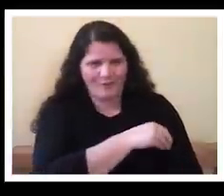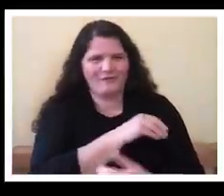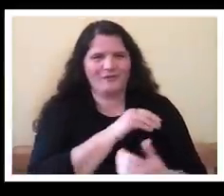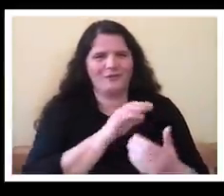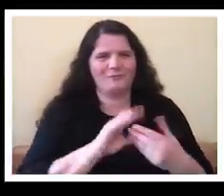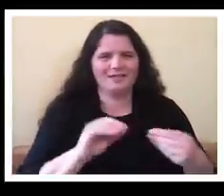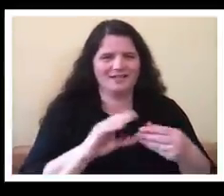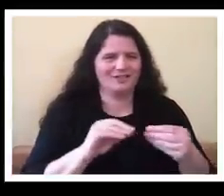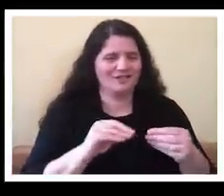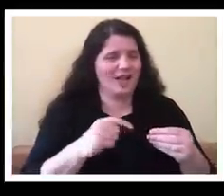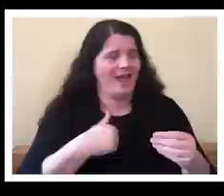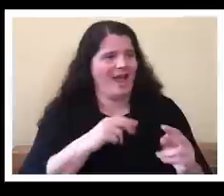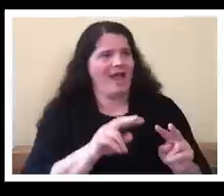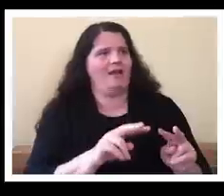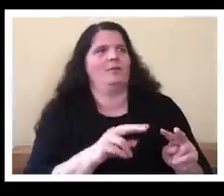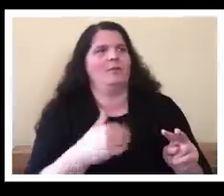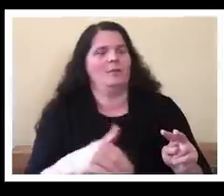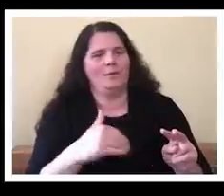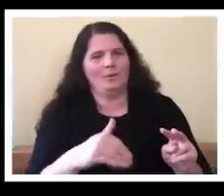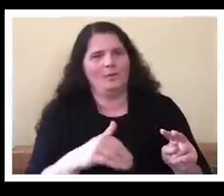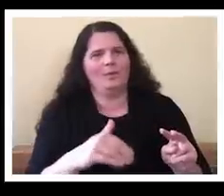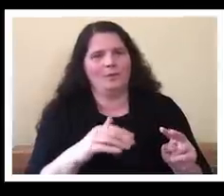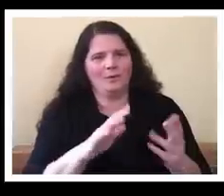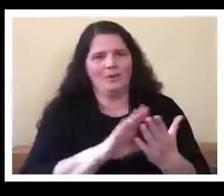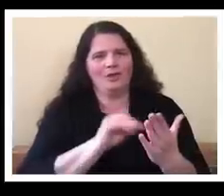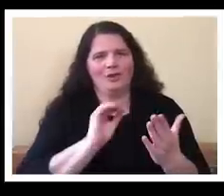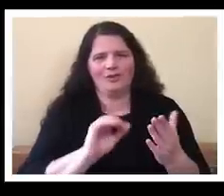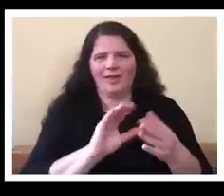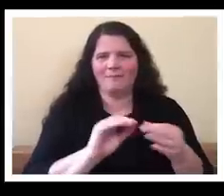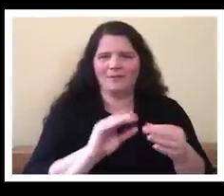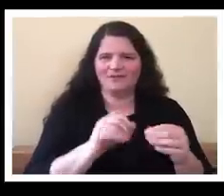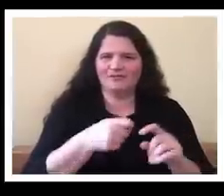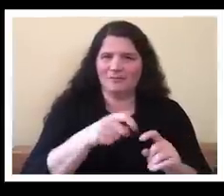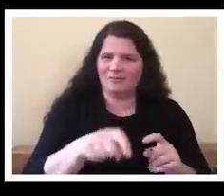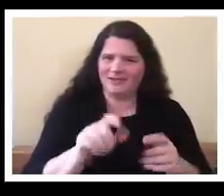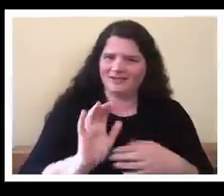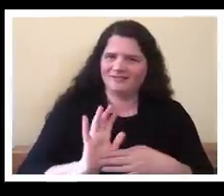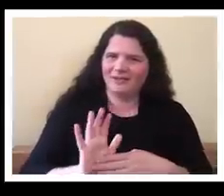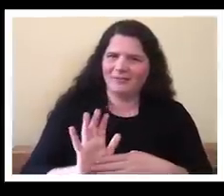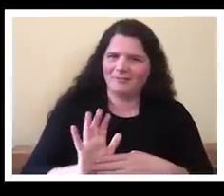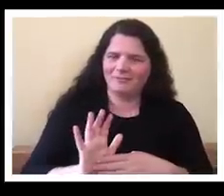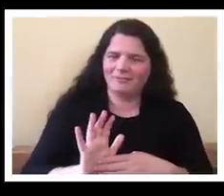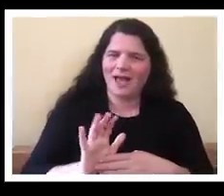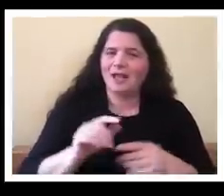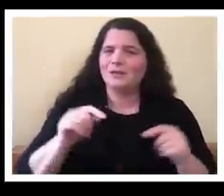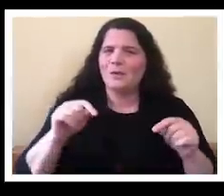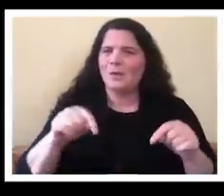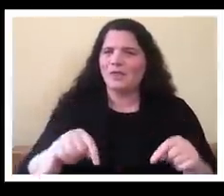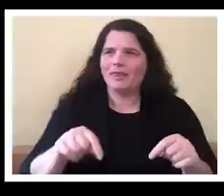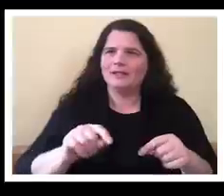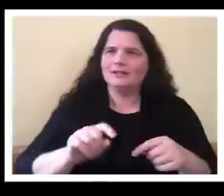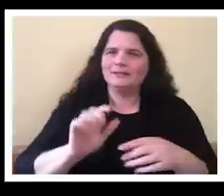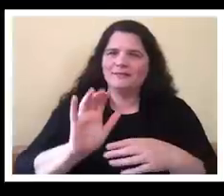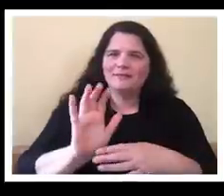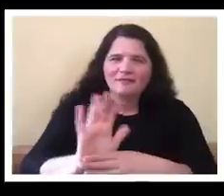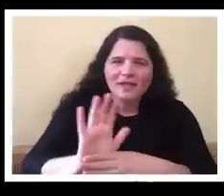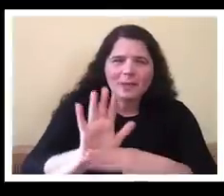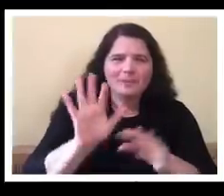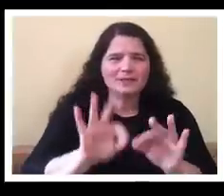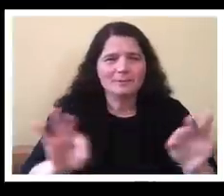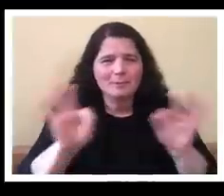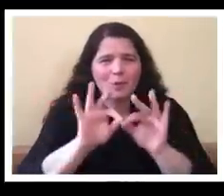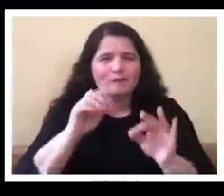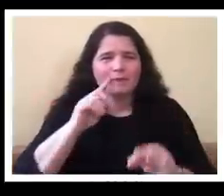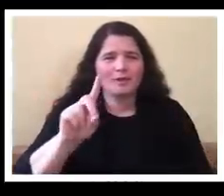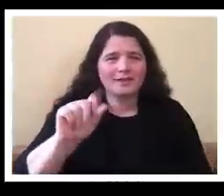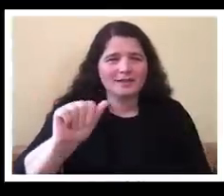important as this has been for the disability community, and as specific as the history and the story